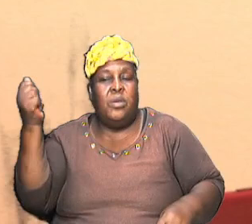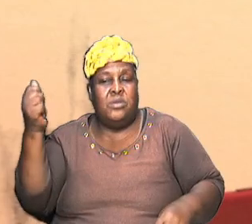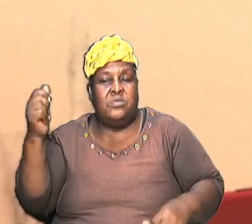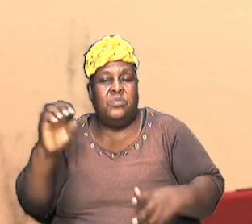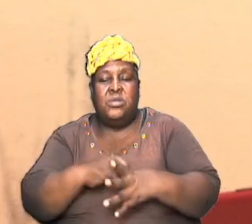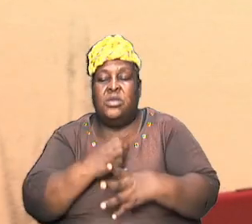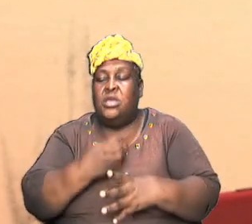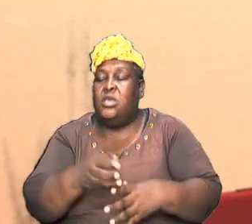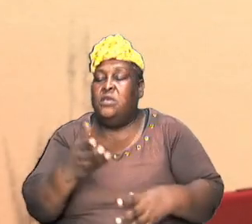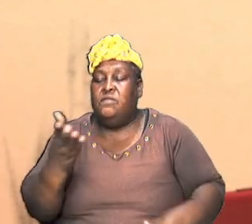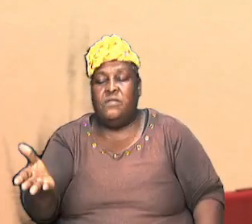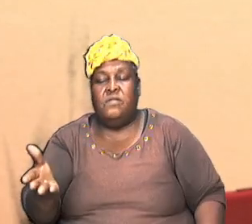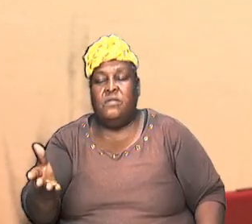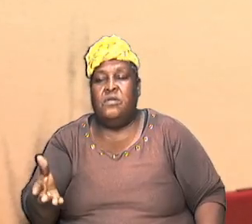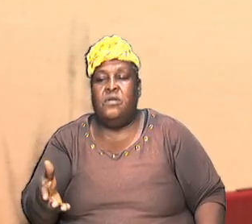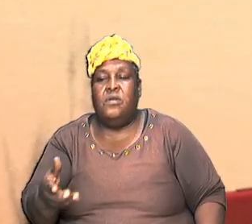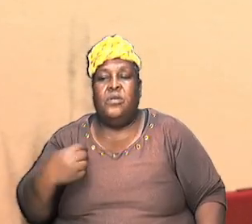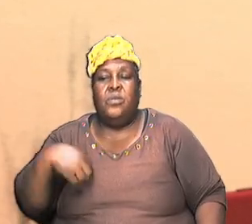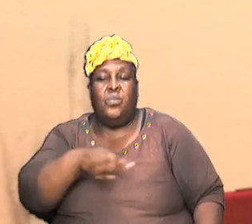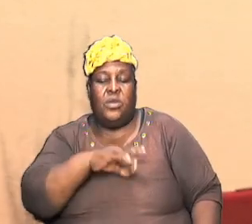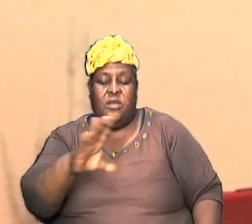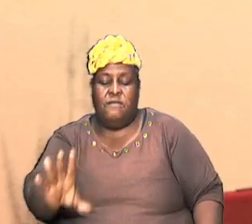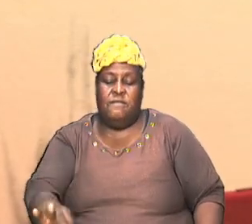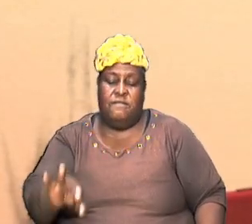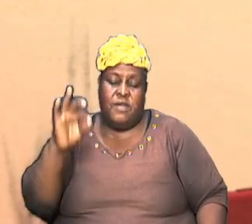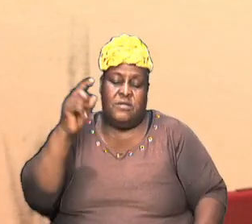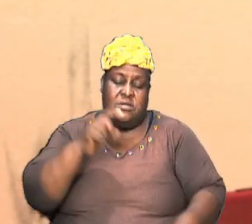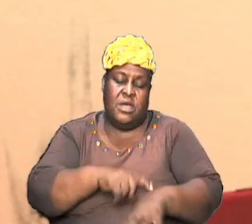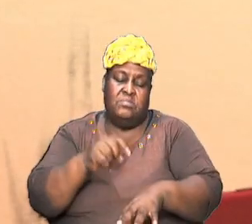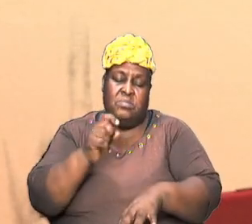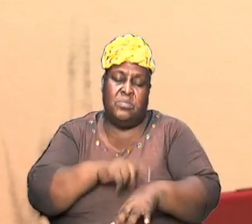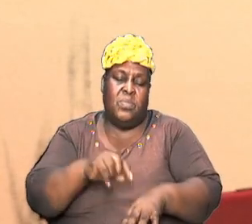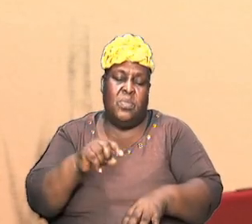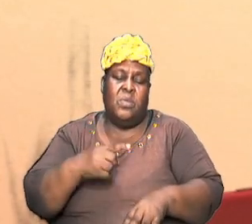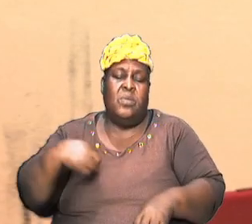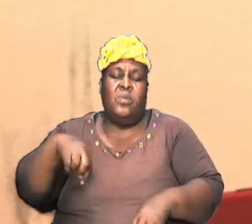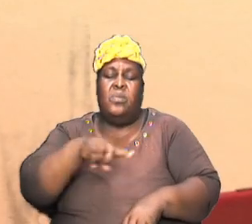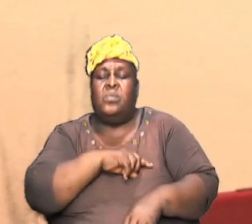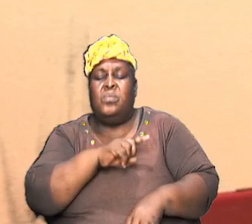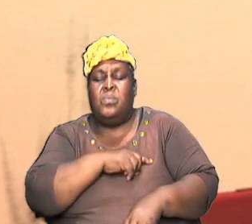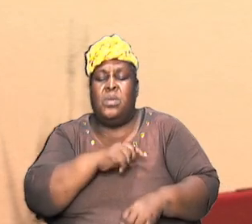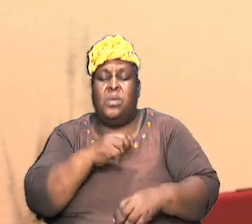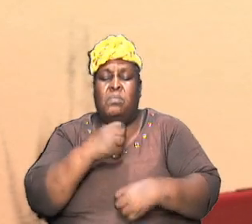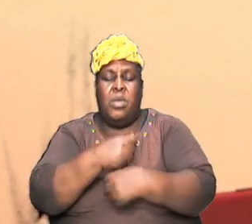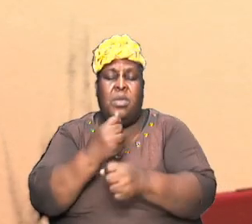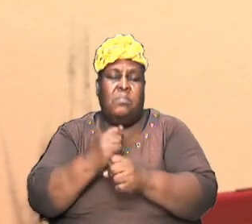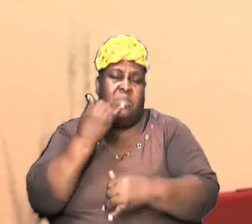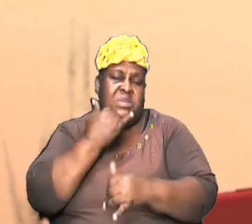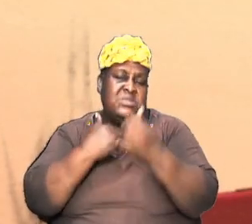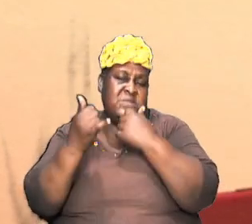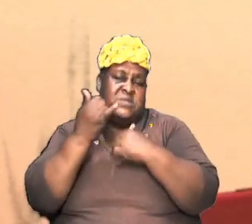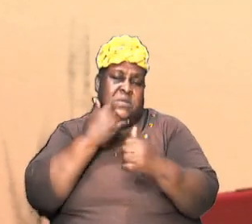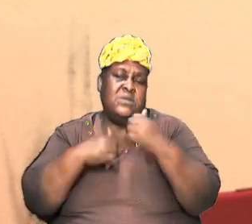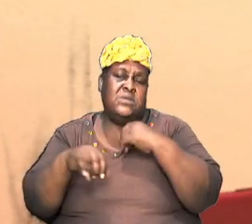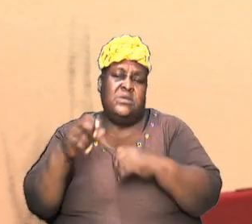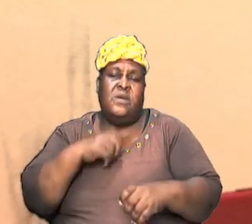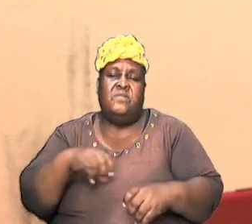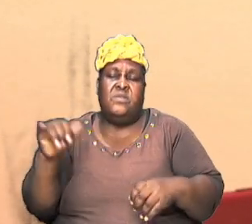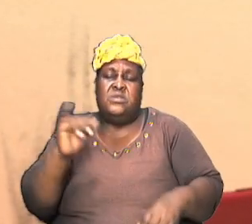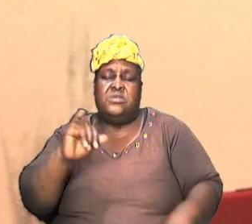there we find that from time to time we fall because of the same serpent and we learn that